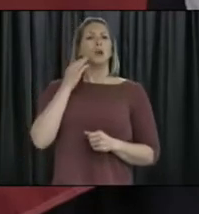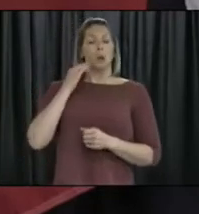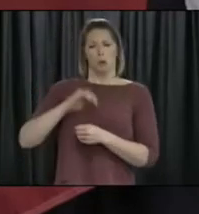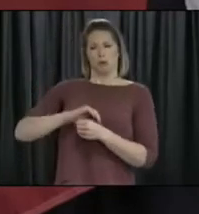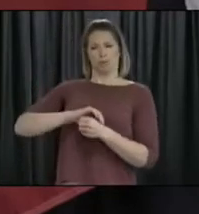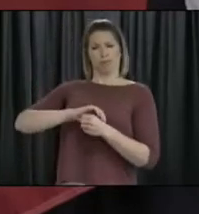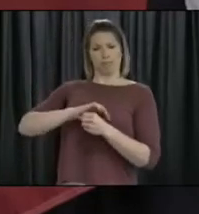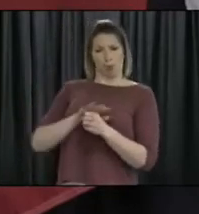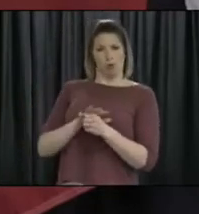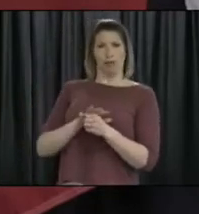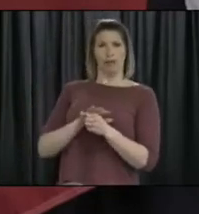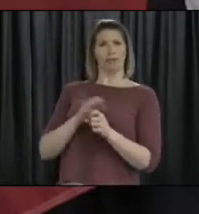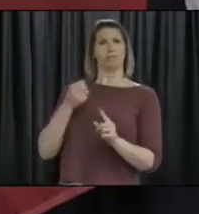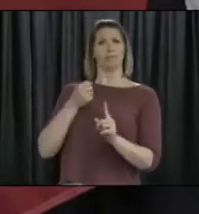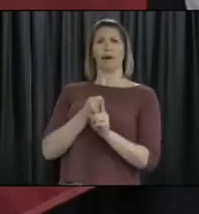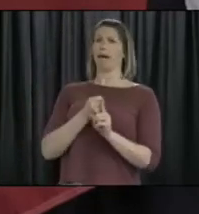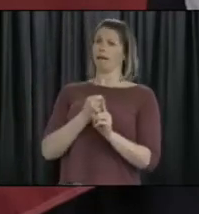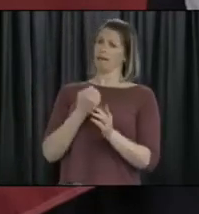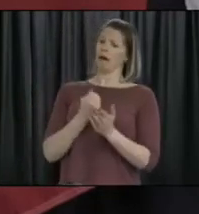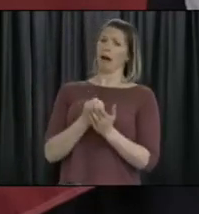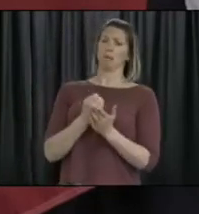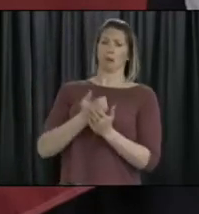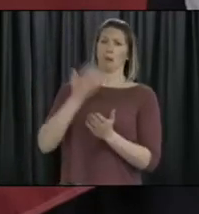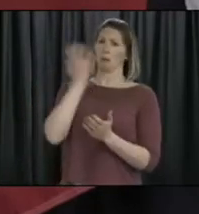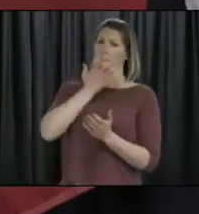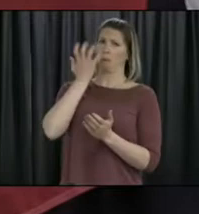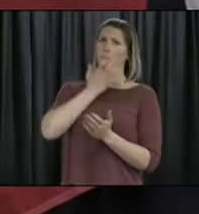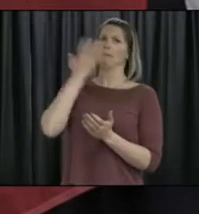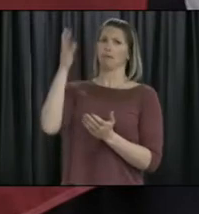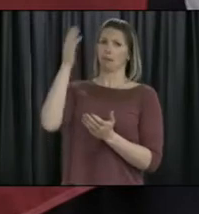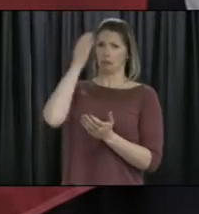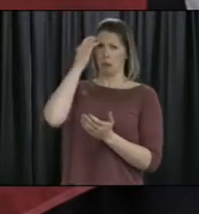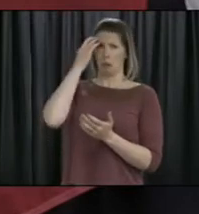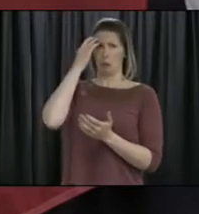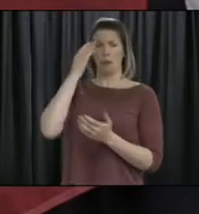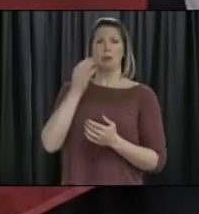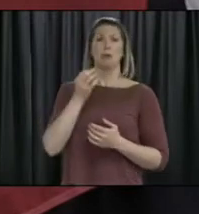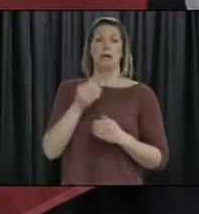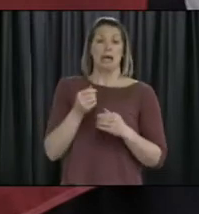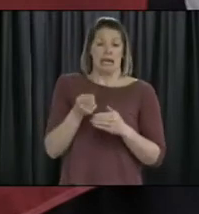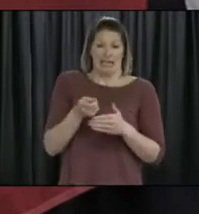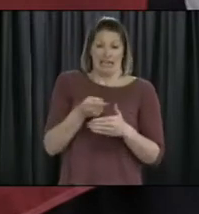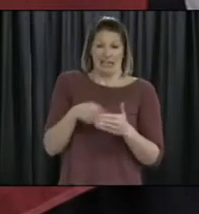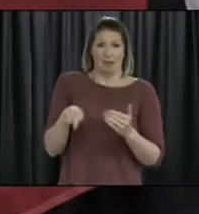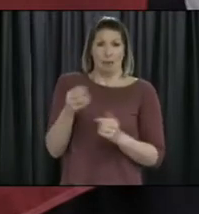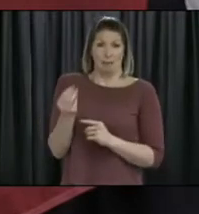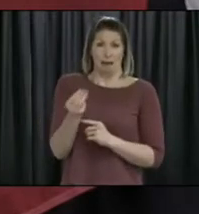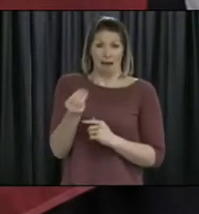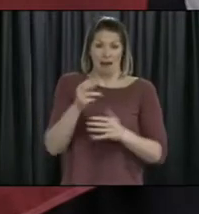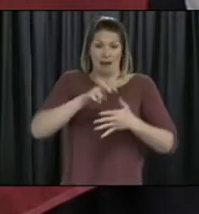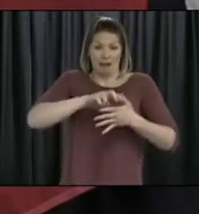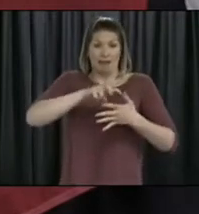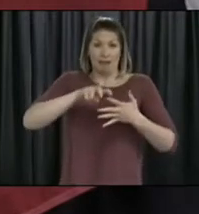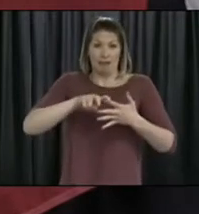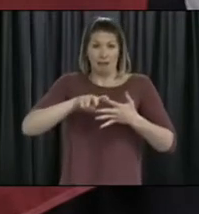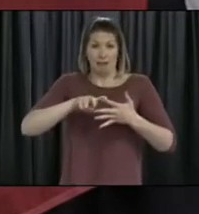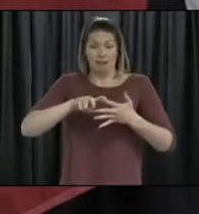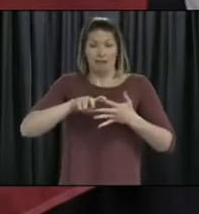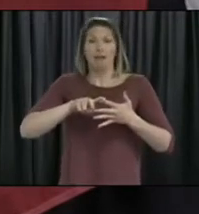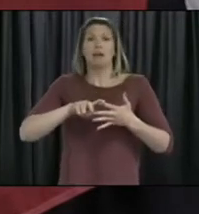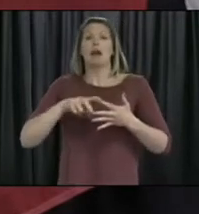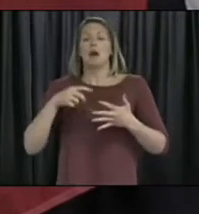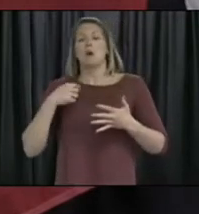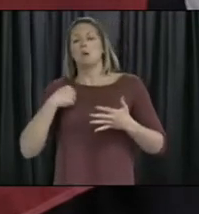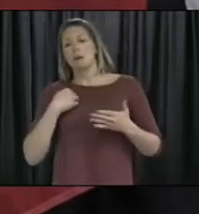communities. So right now, as we enter into alert level four and then take the 20-day assessment, you know, through that process,